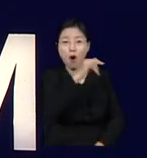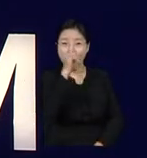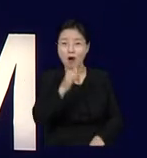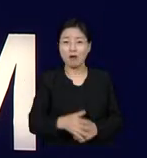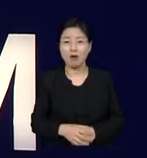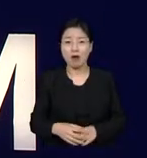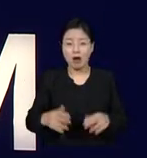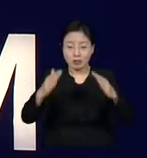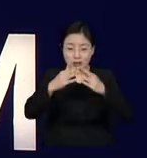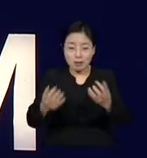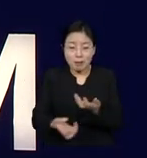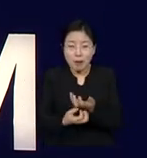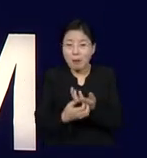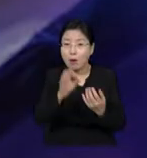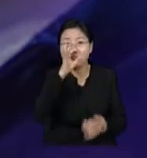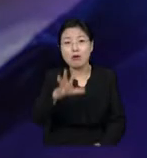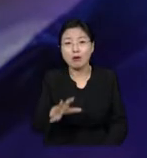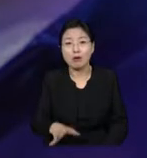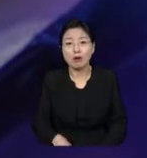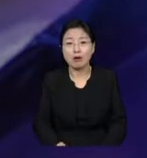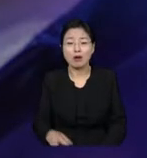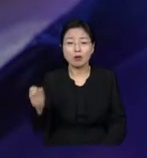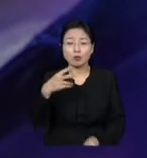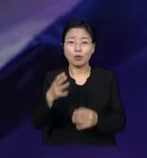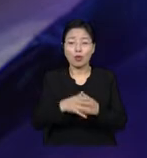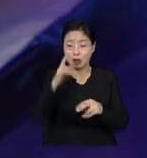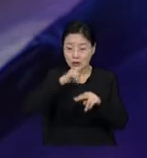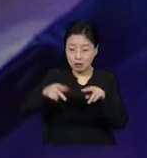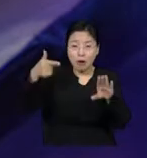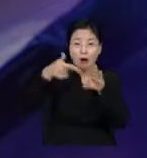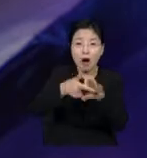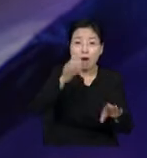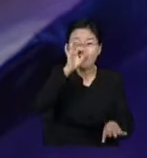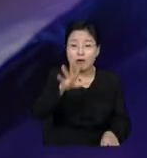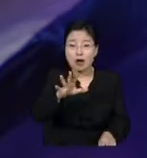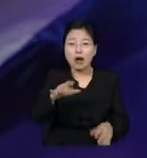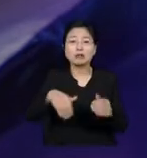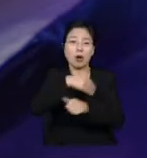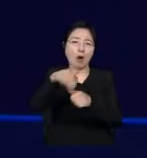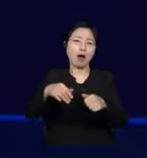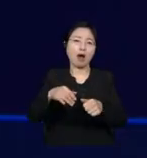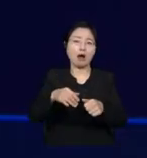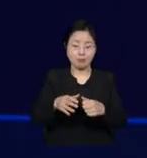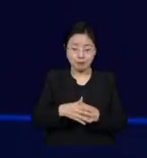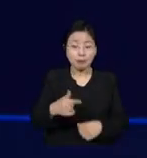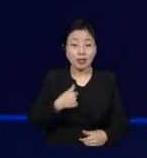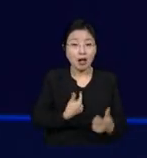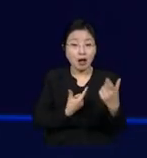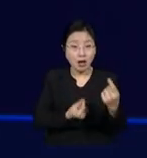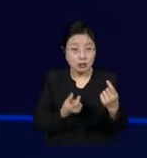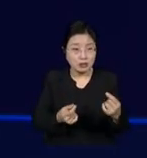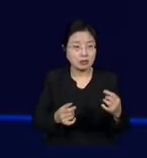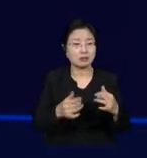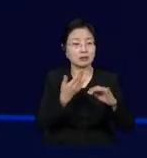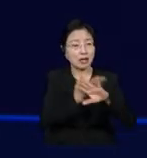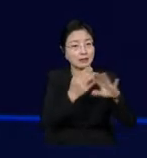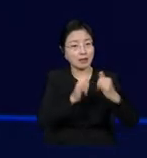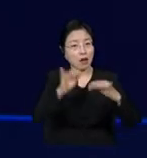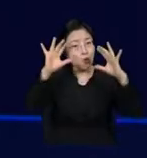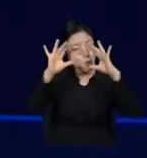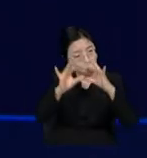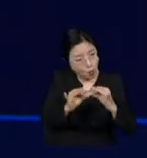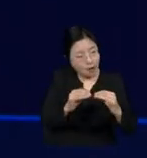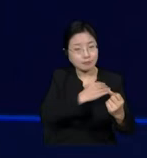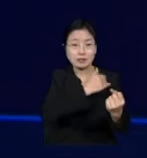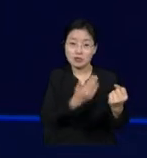can't afford the price of gas. What happened to empathy for our fellow man? I mean, there is one race